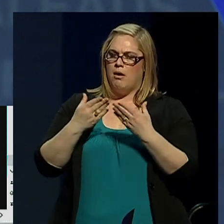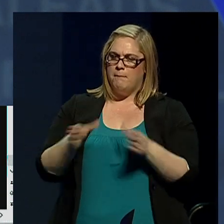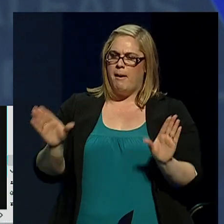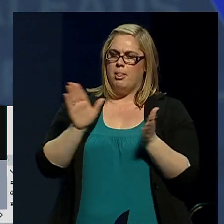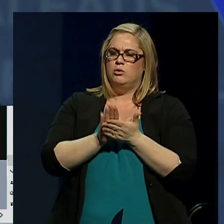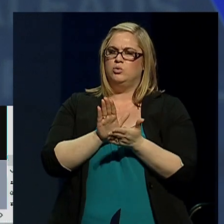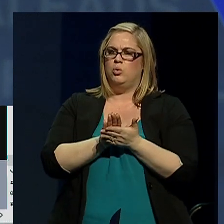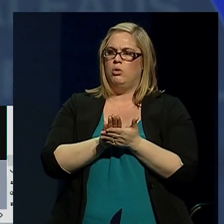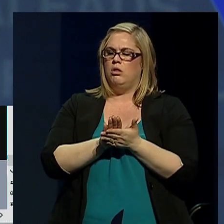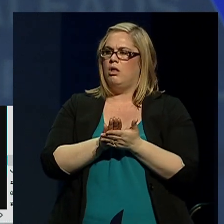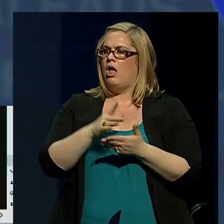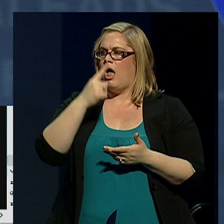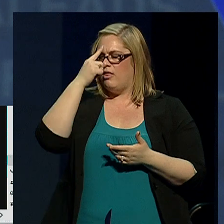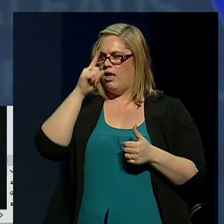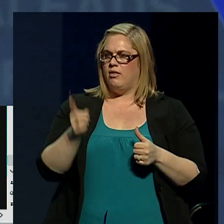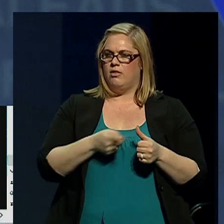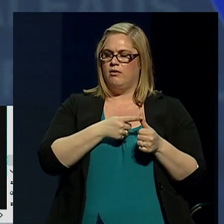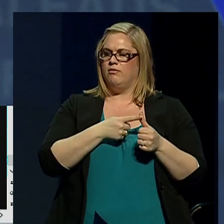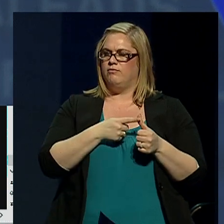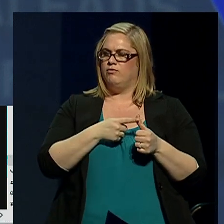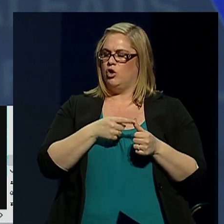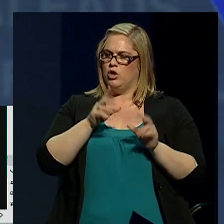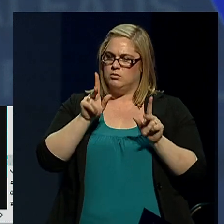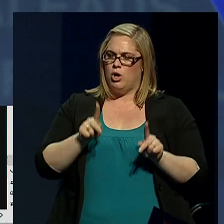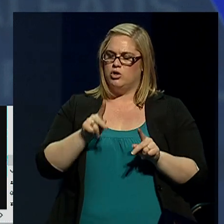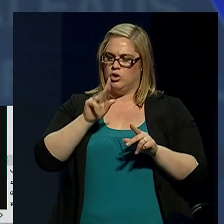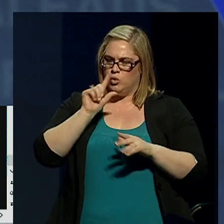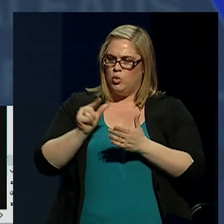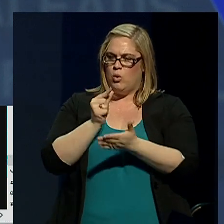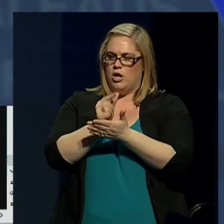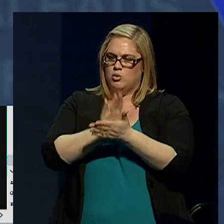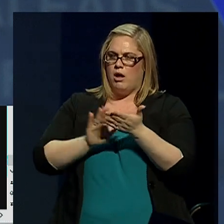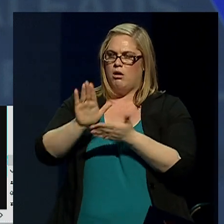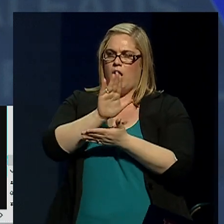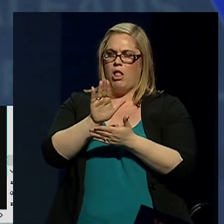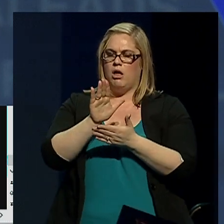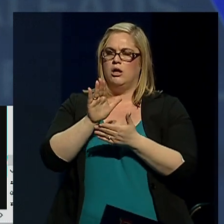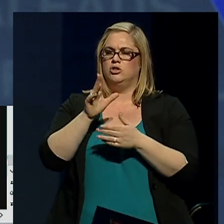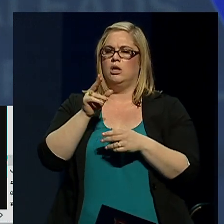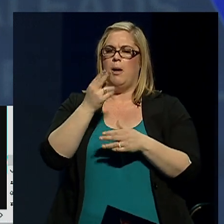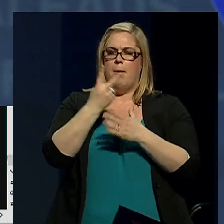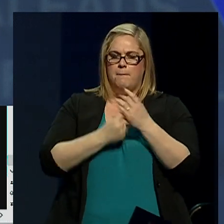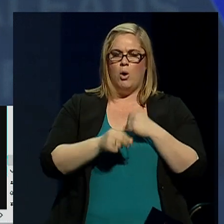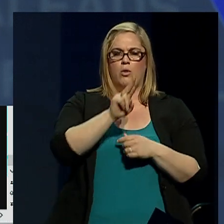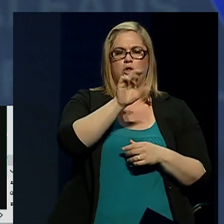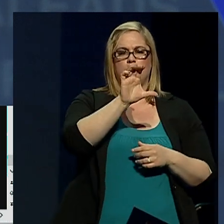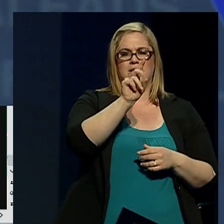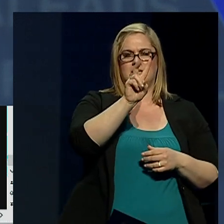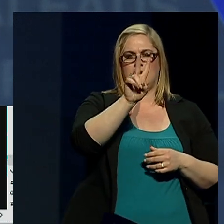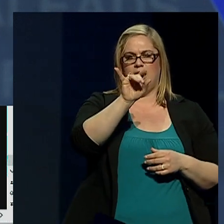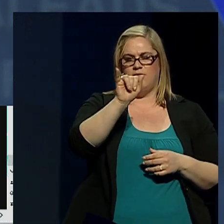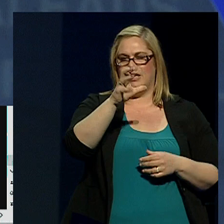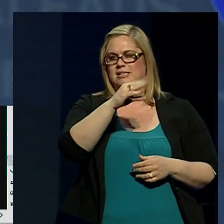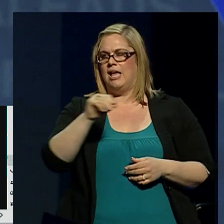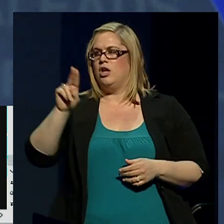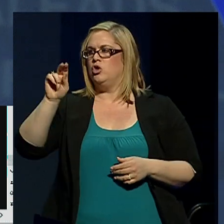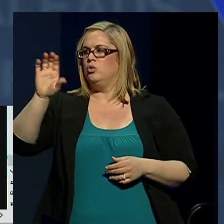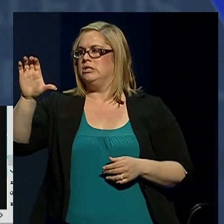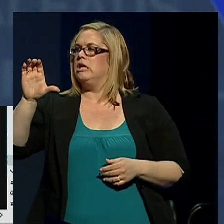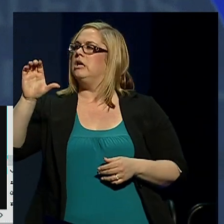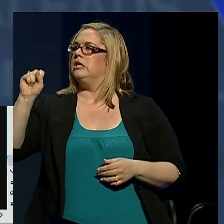became the first person in my direct line to graduate from college, both UC Davis and UC Santa Barbara.